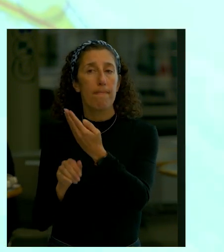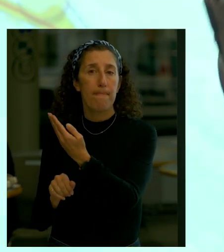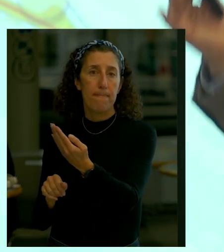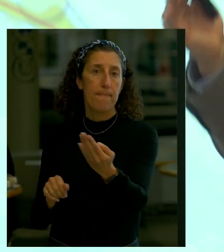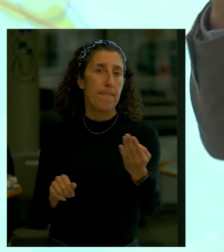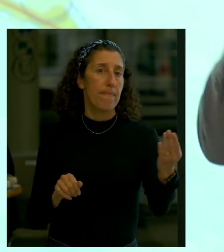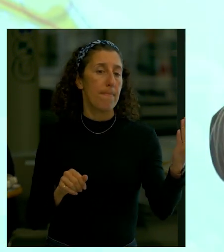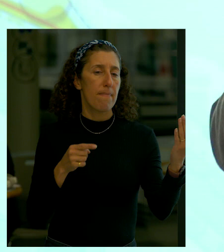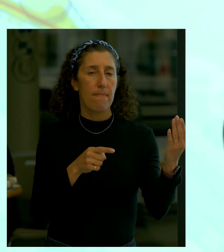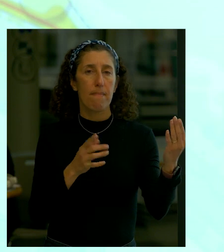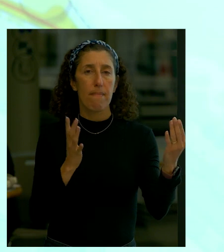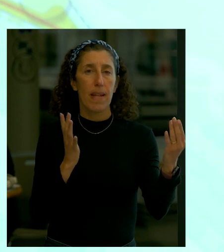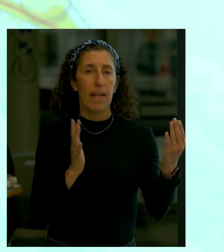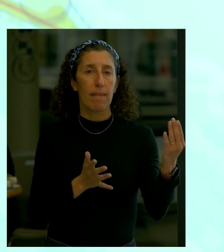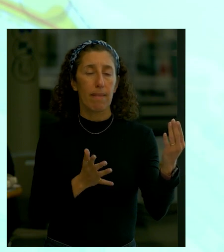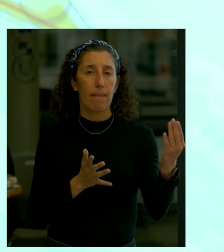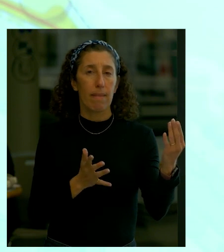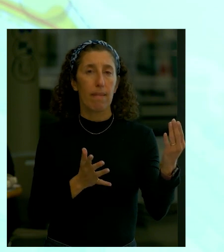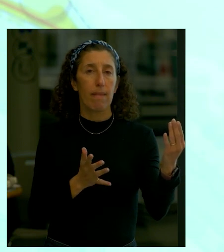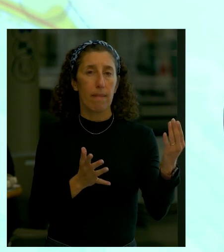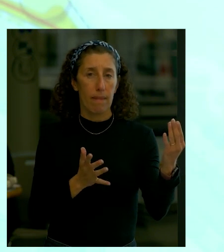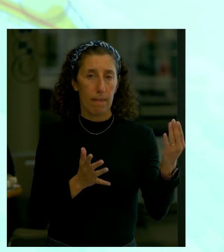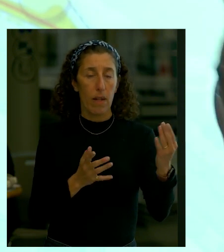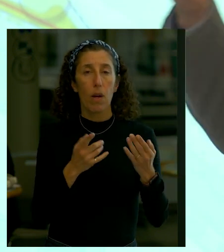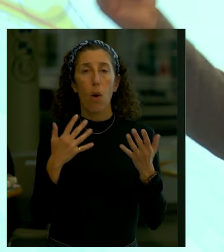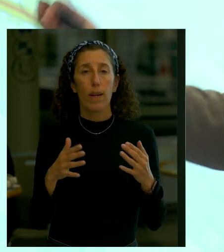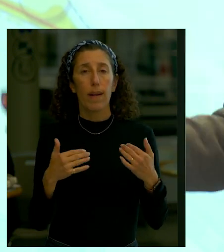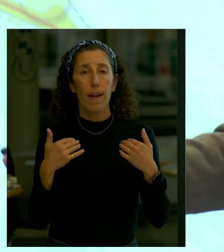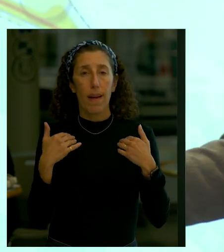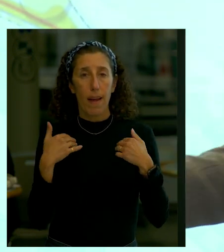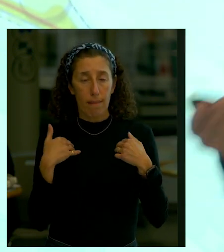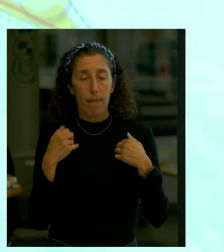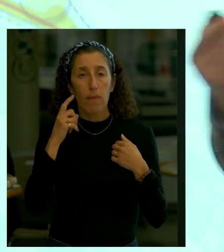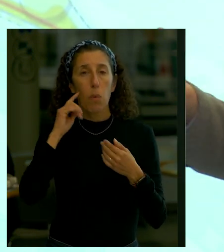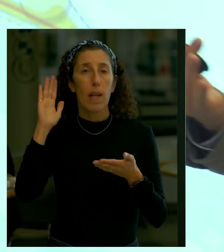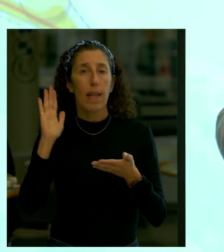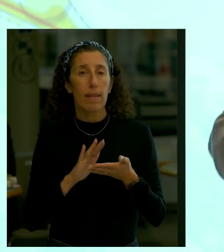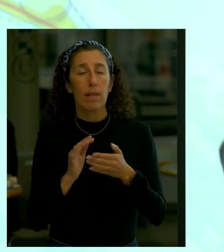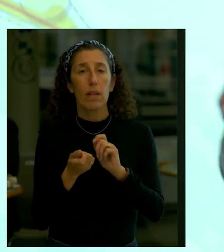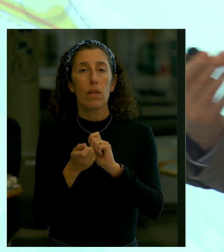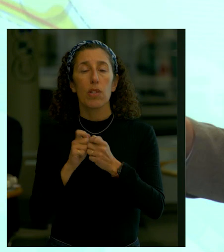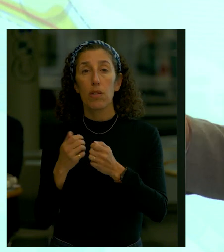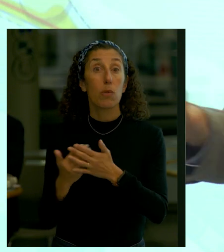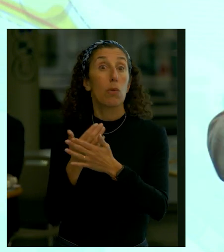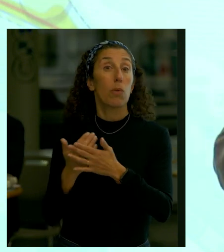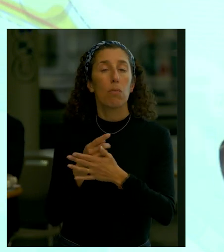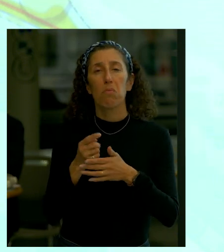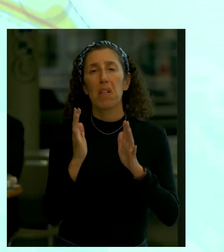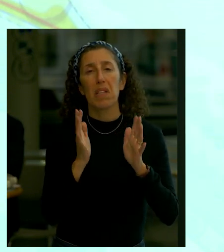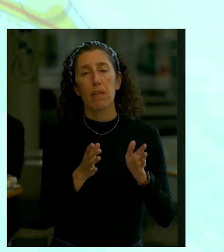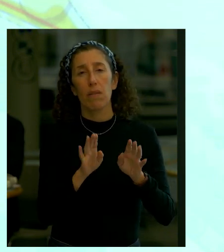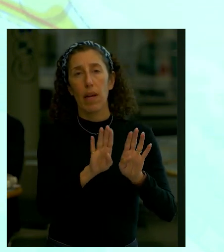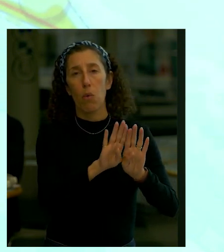match the existing built environment to minimize the change that the project is creating for people for pedestrians and for user